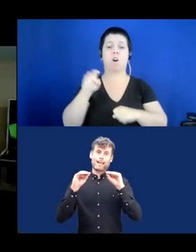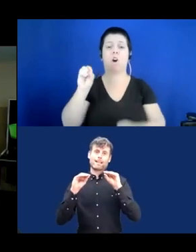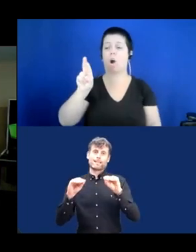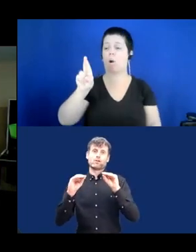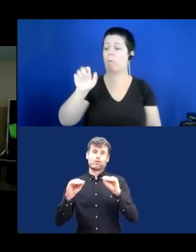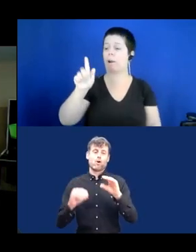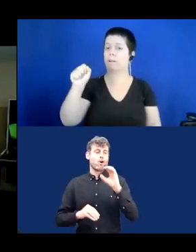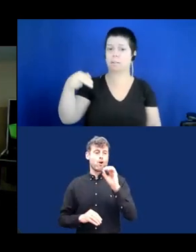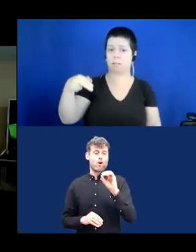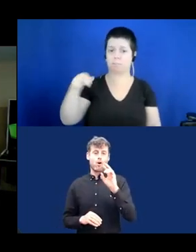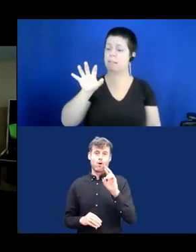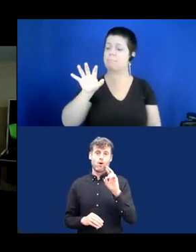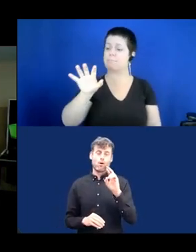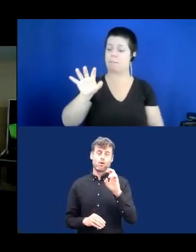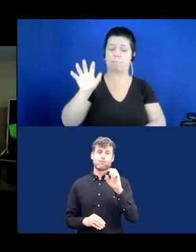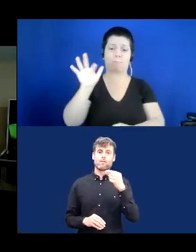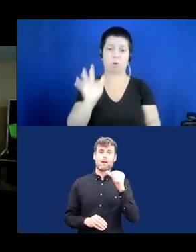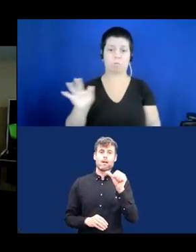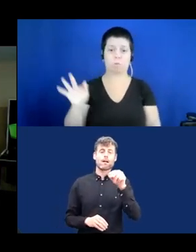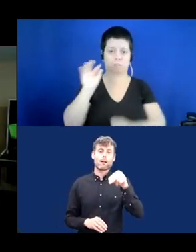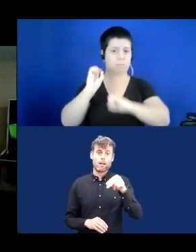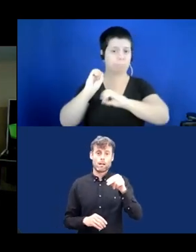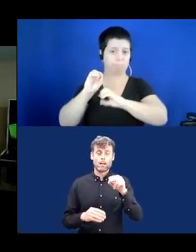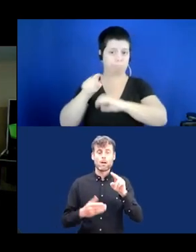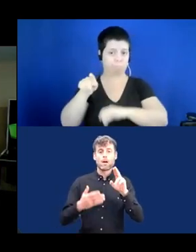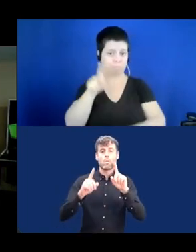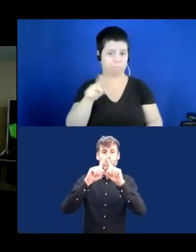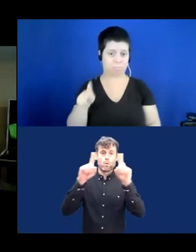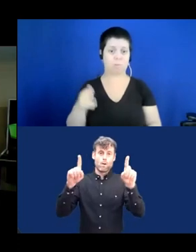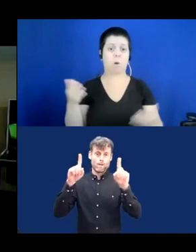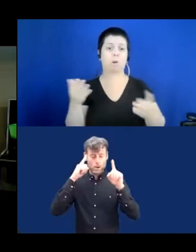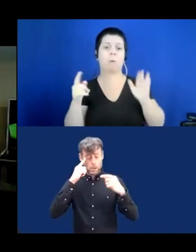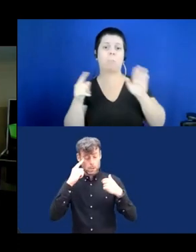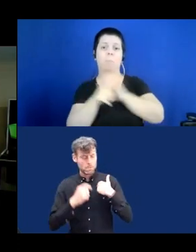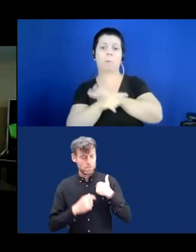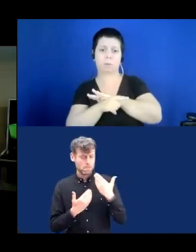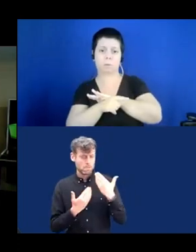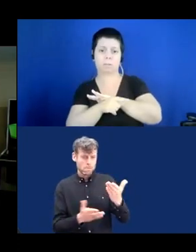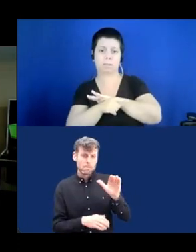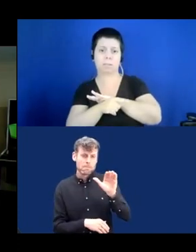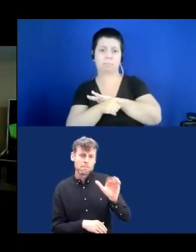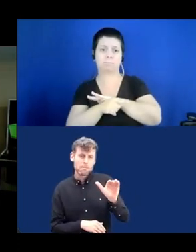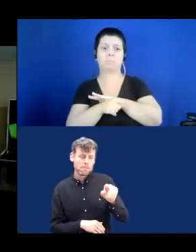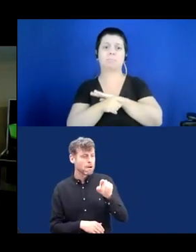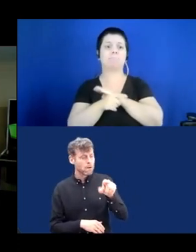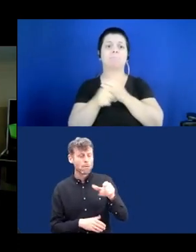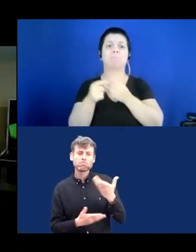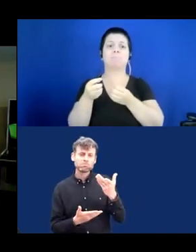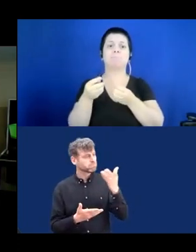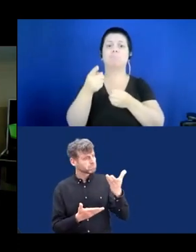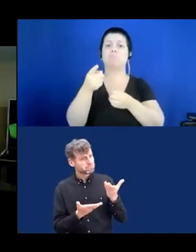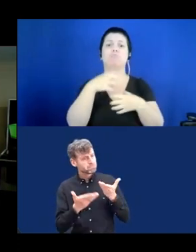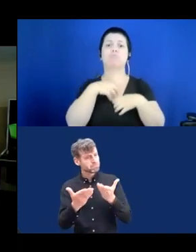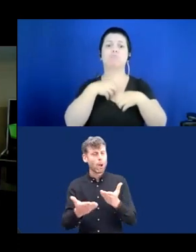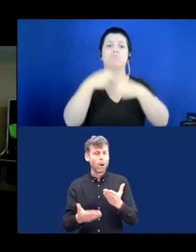And I'm going to start by asking Jelitsa, tell us a little bit about yourself and then